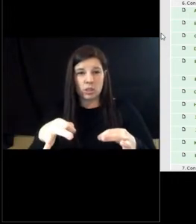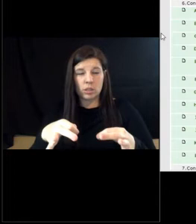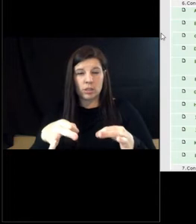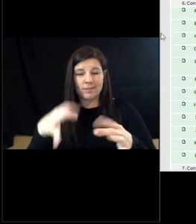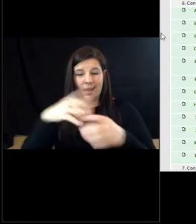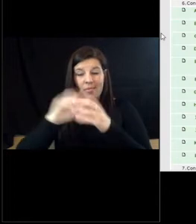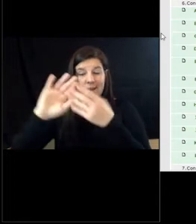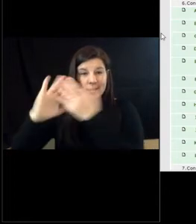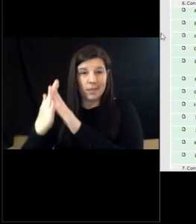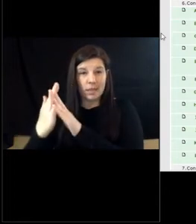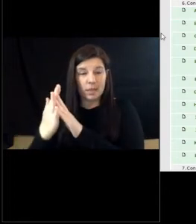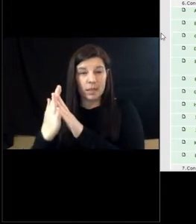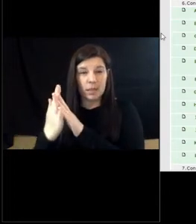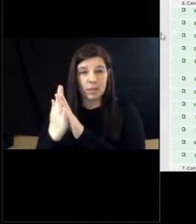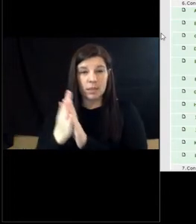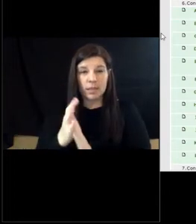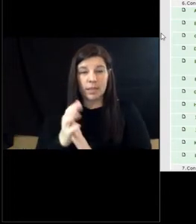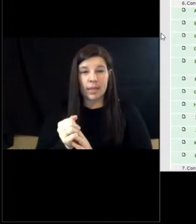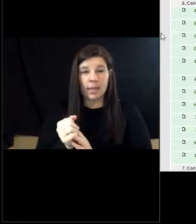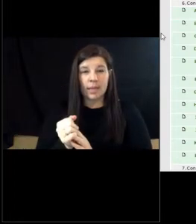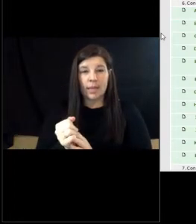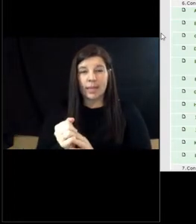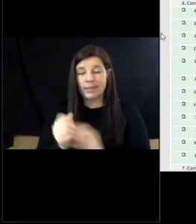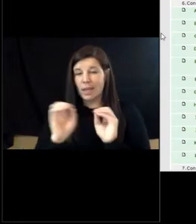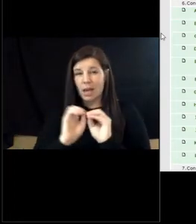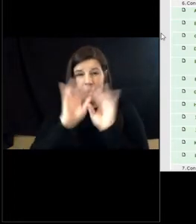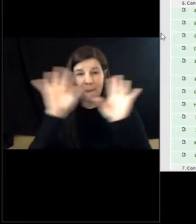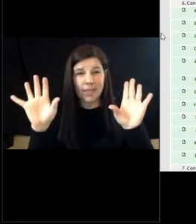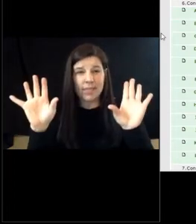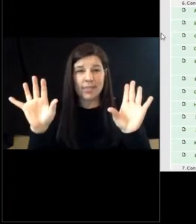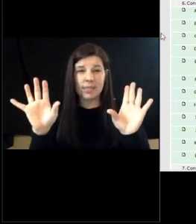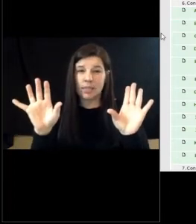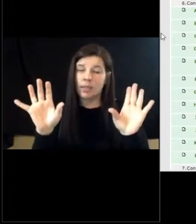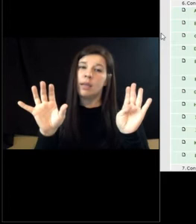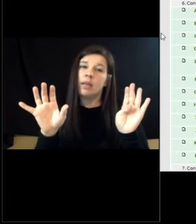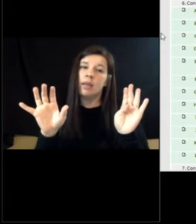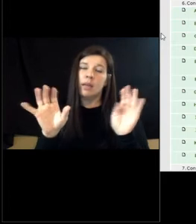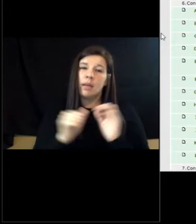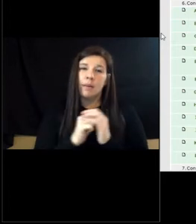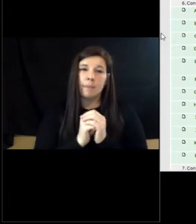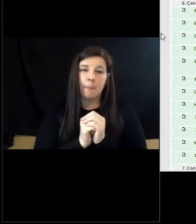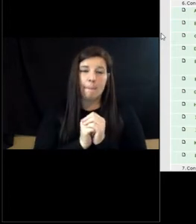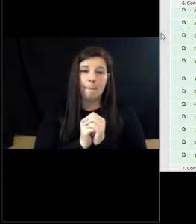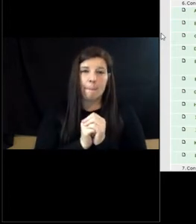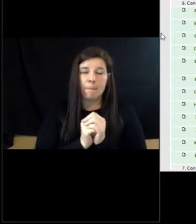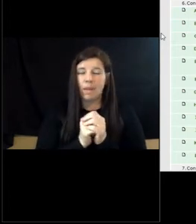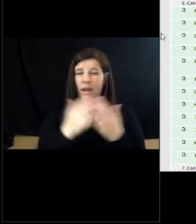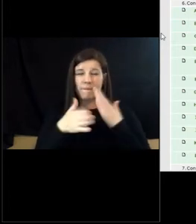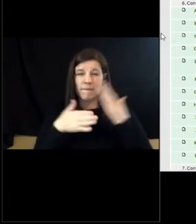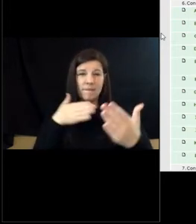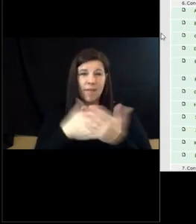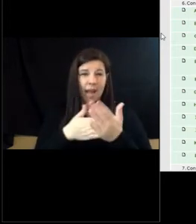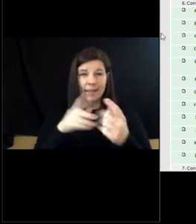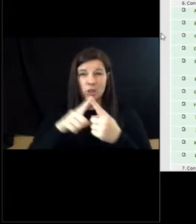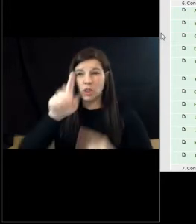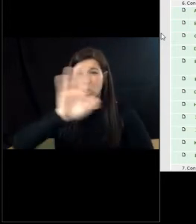which is so visibly and clearly a violation to you all's